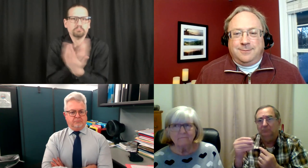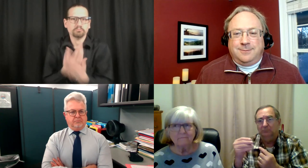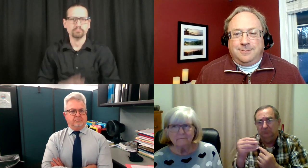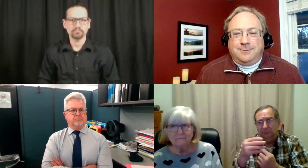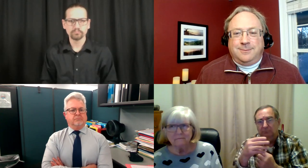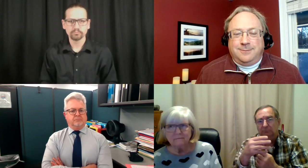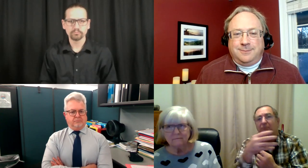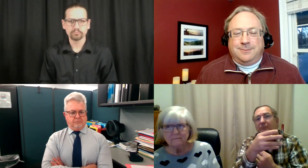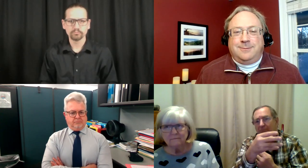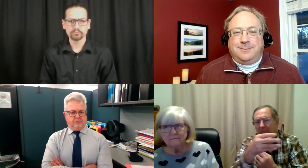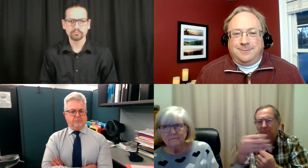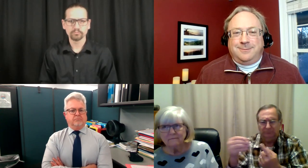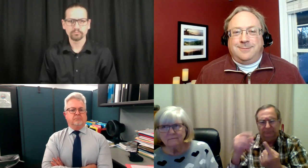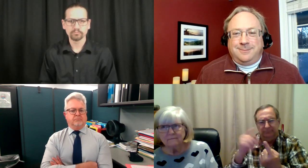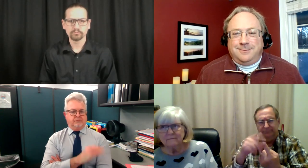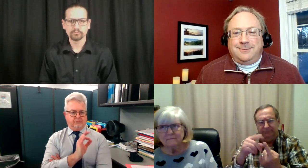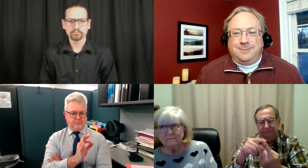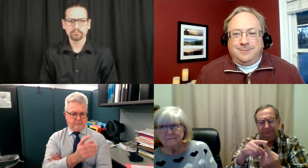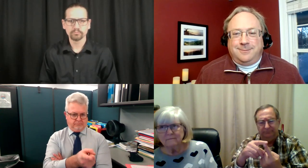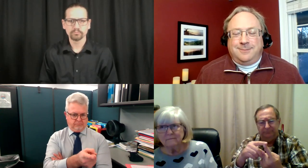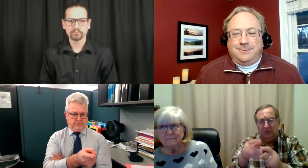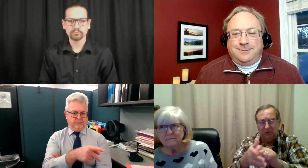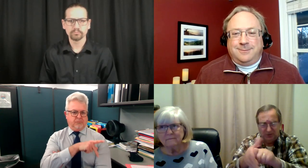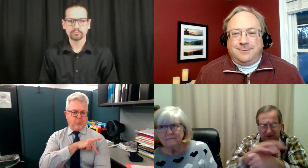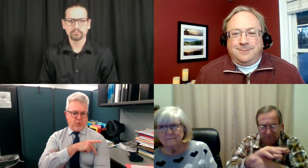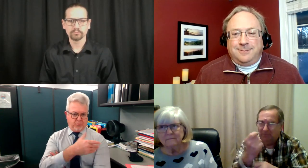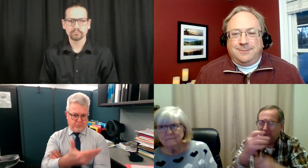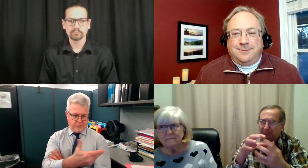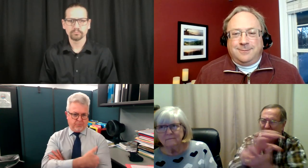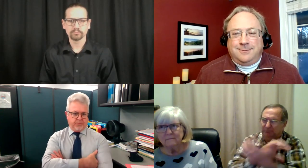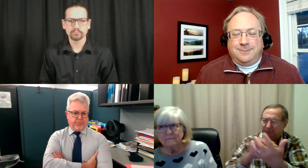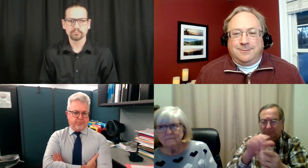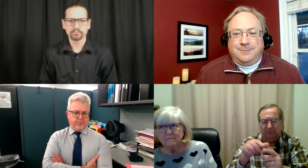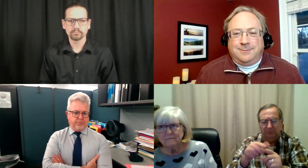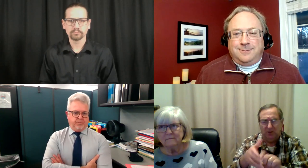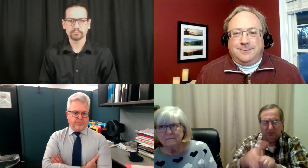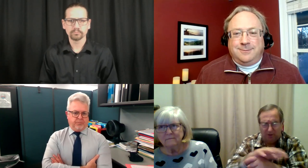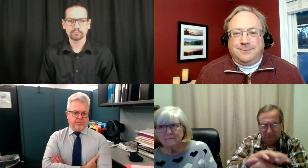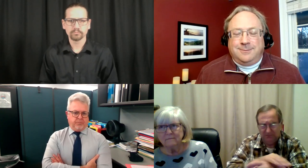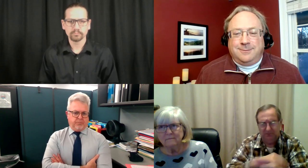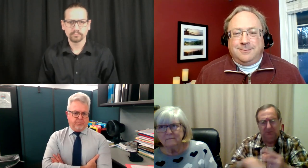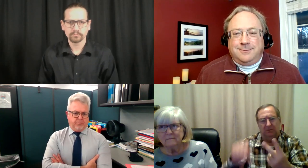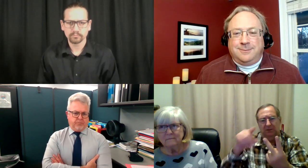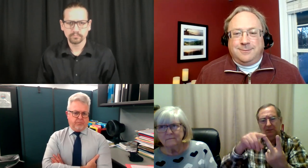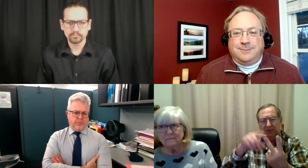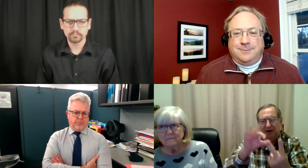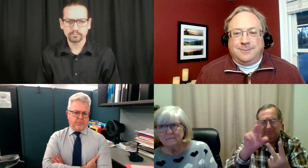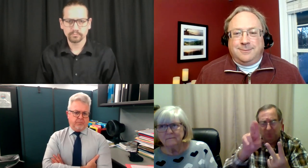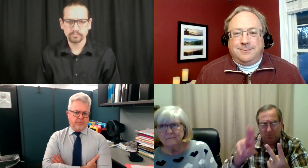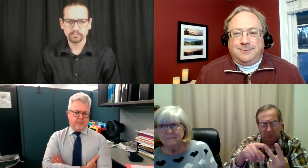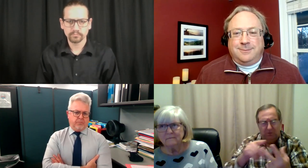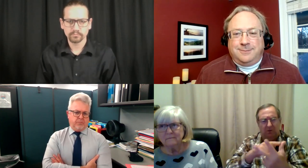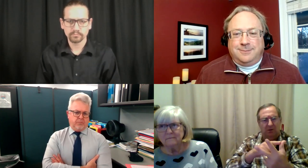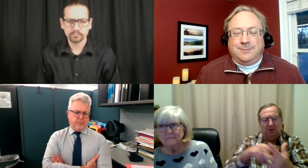And he's saying, oh, okay. And the other thing I wanted to ask, it's a little confusing about COVID.